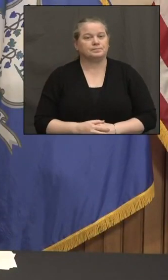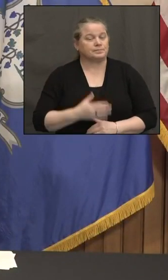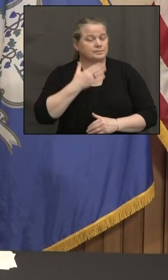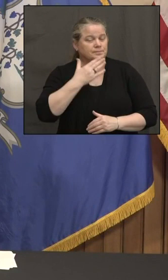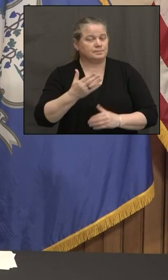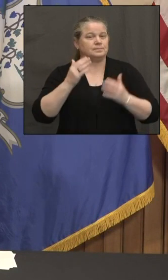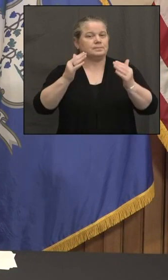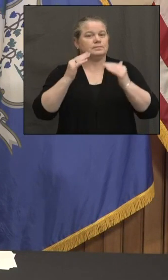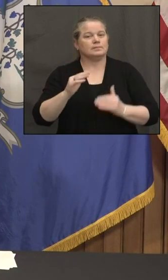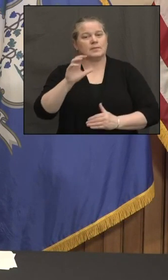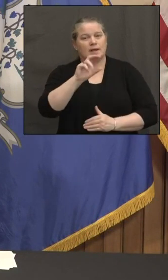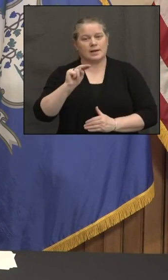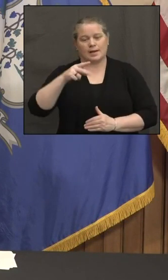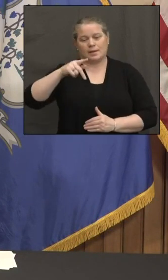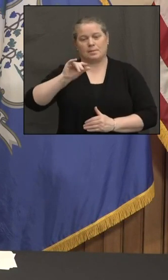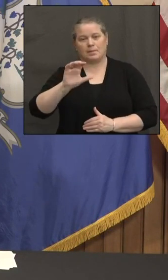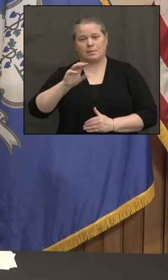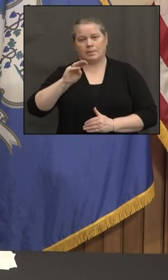Connecticut Public Media.